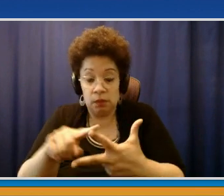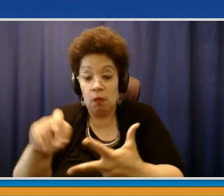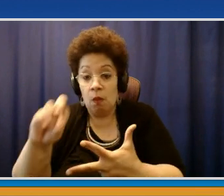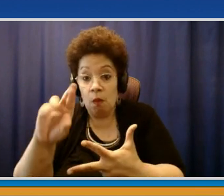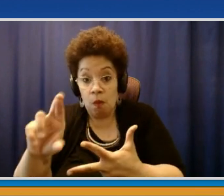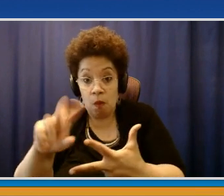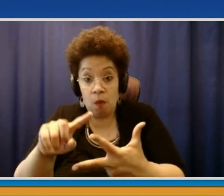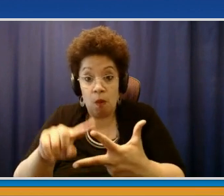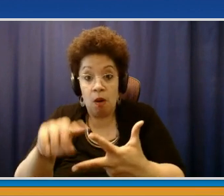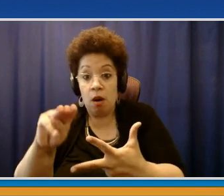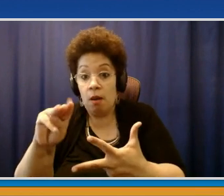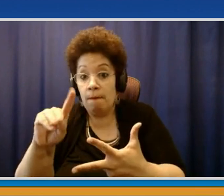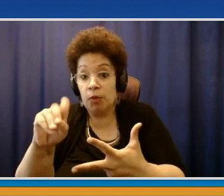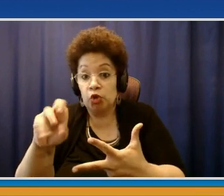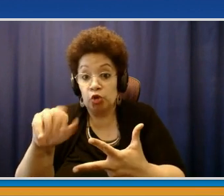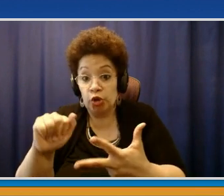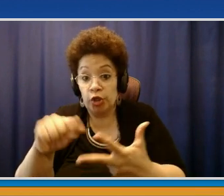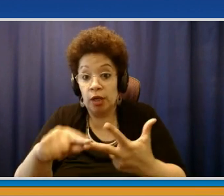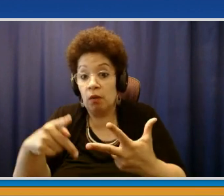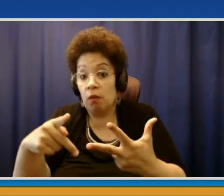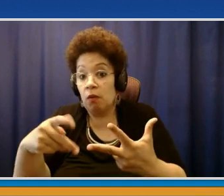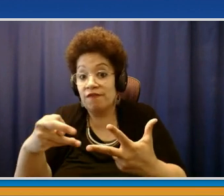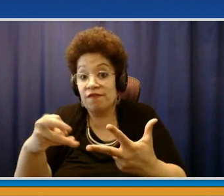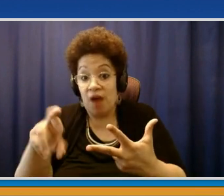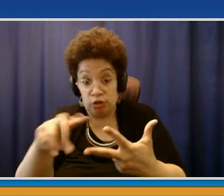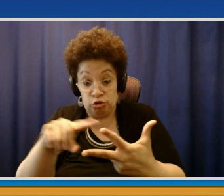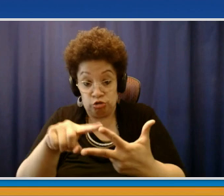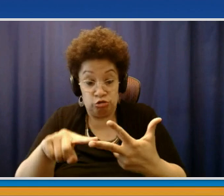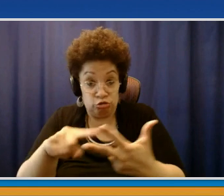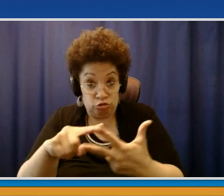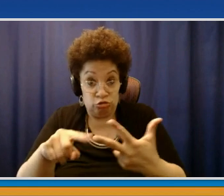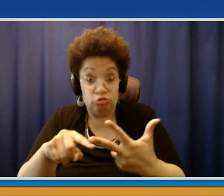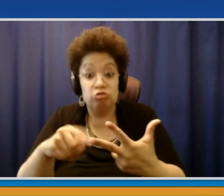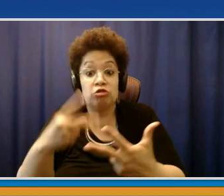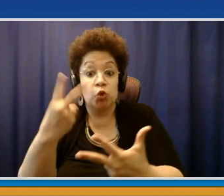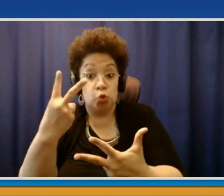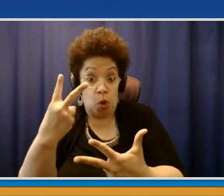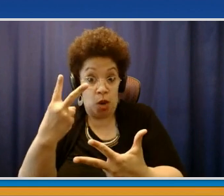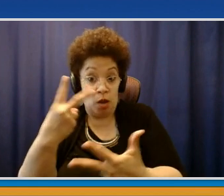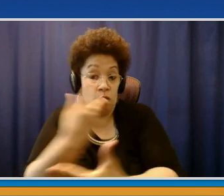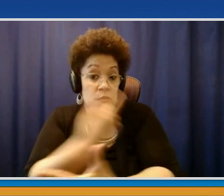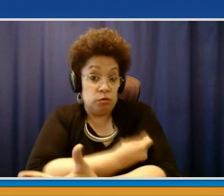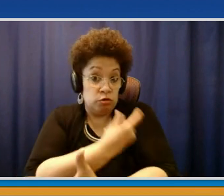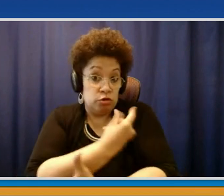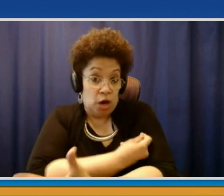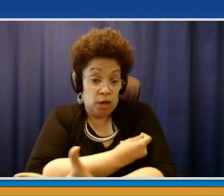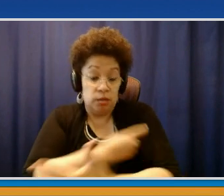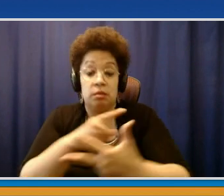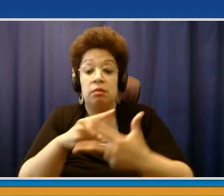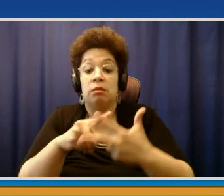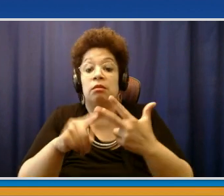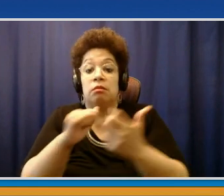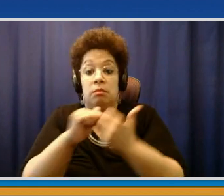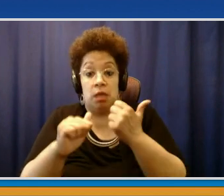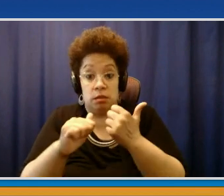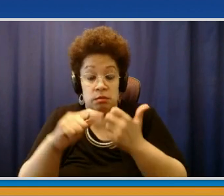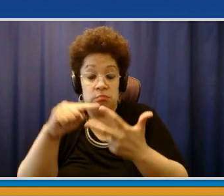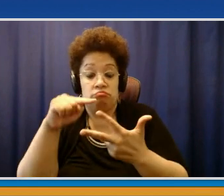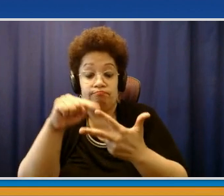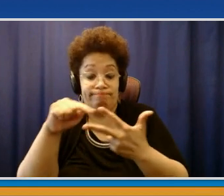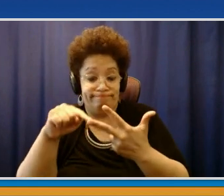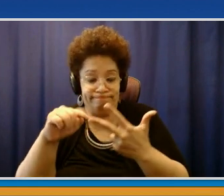give the COVID virus to anyone else. That's the purpose of having the masks, not to protect you as much from the other person as you being,